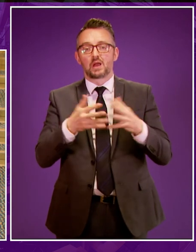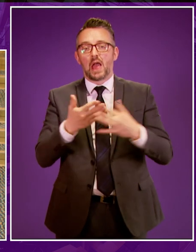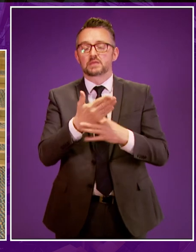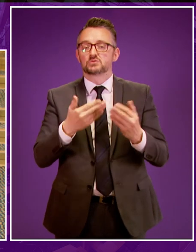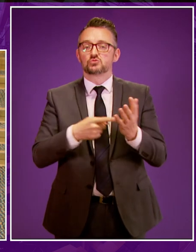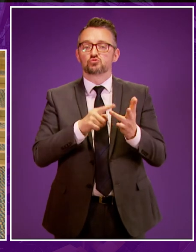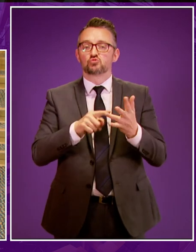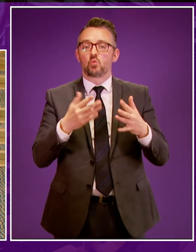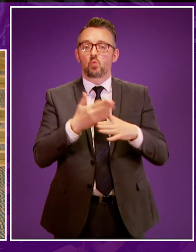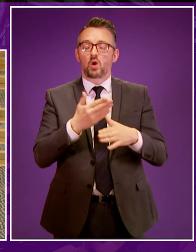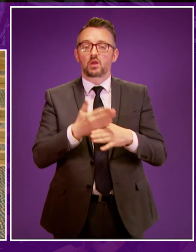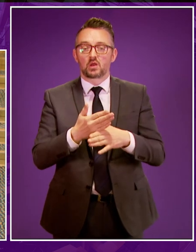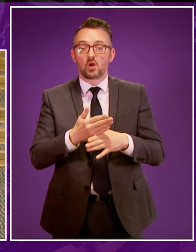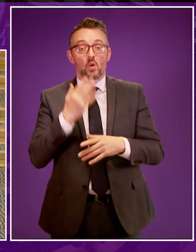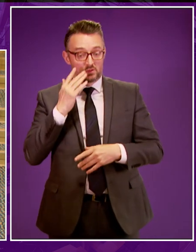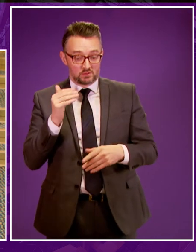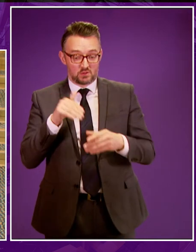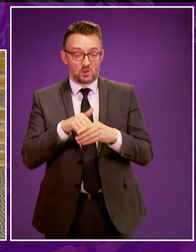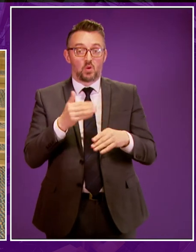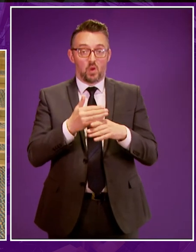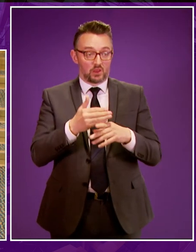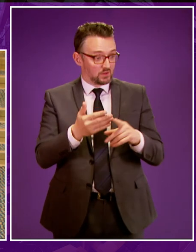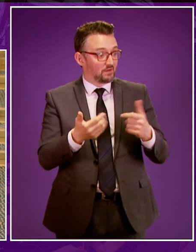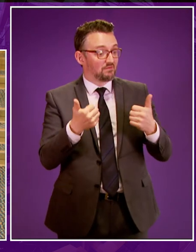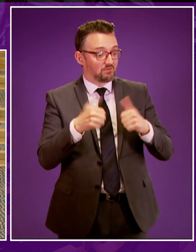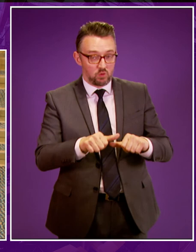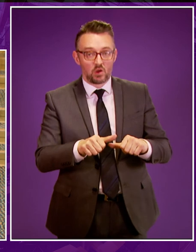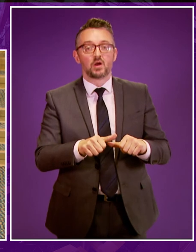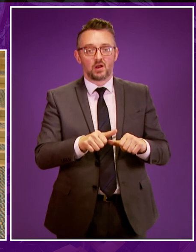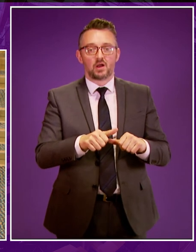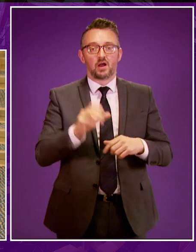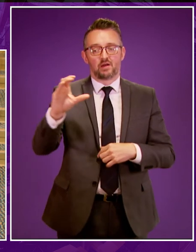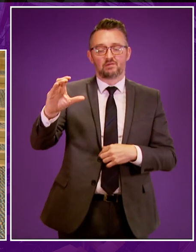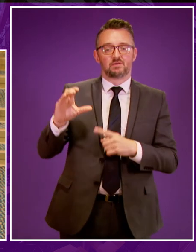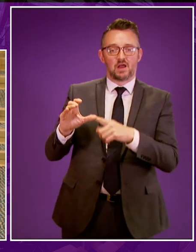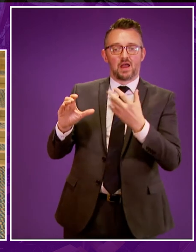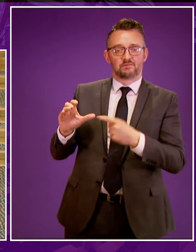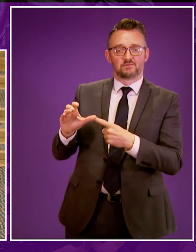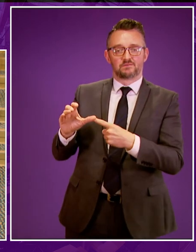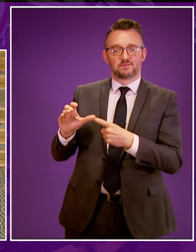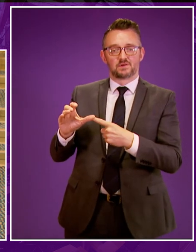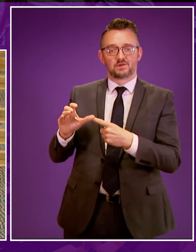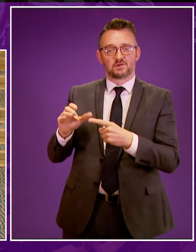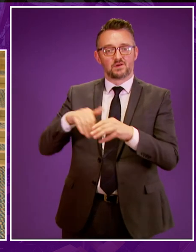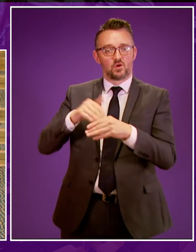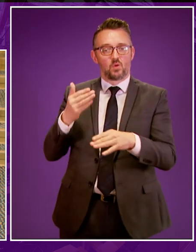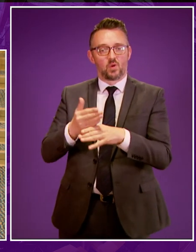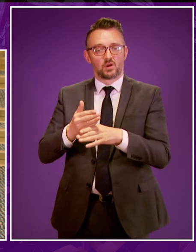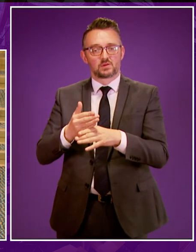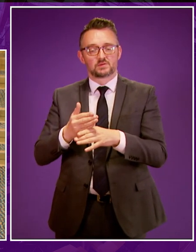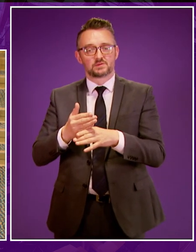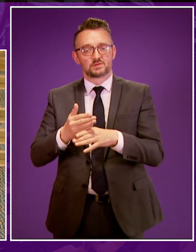ensure that within the workforce once access has been achieved within the workforce there is that parity of esteem that so often